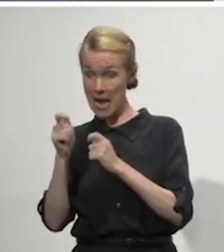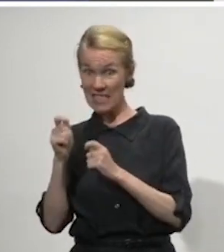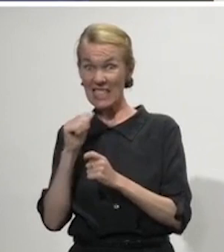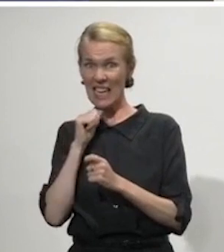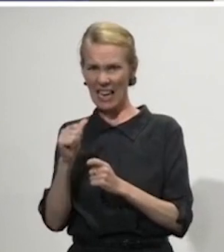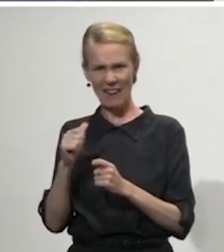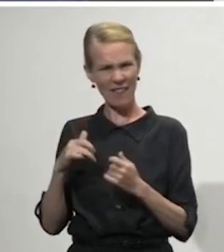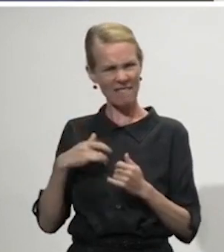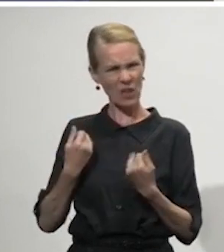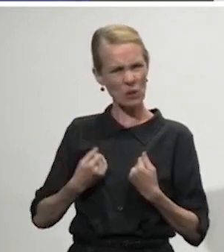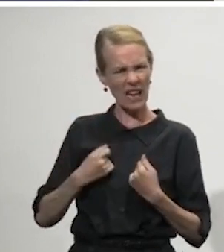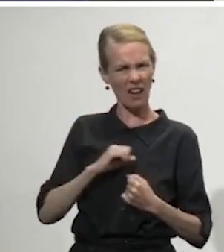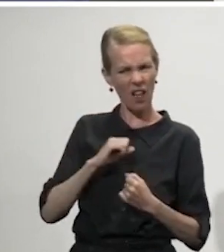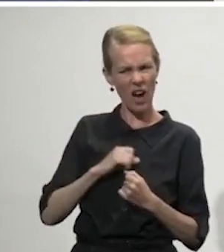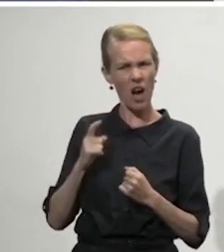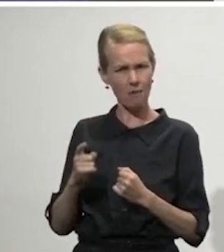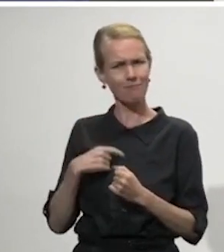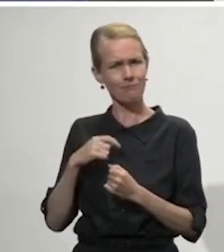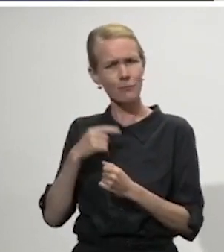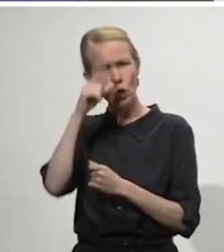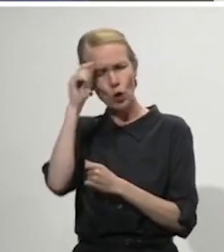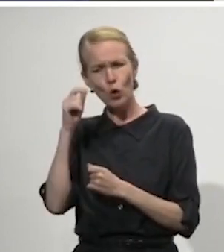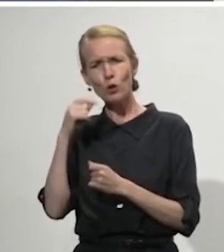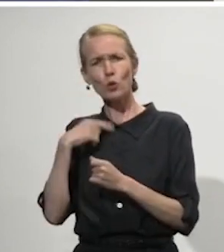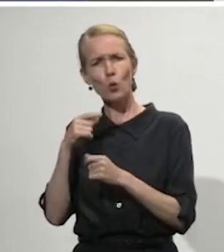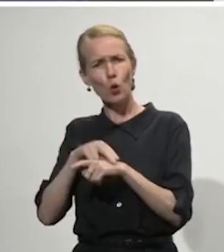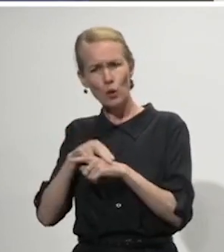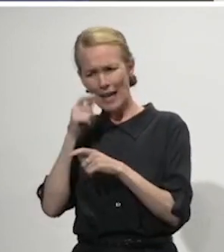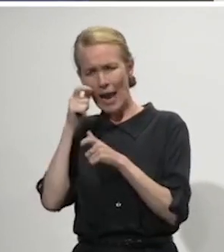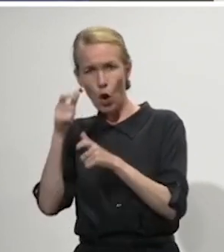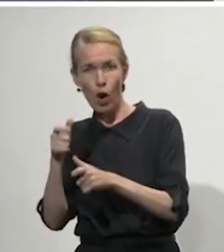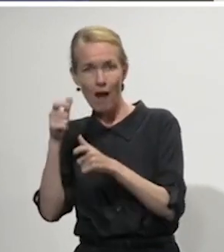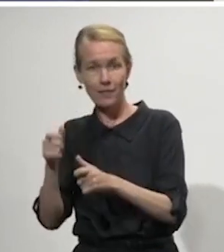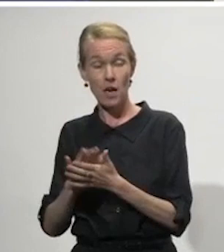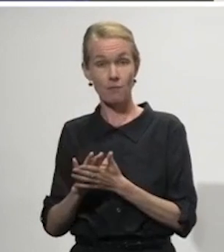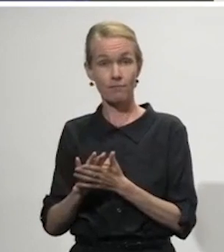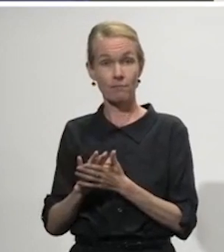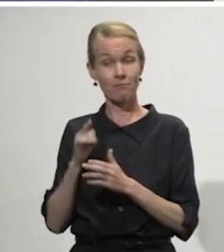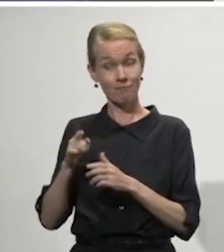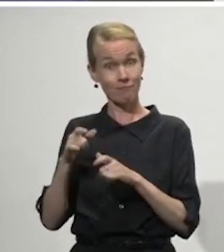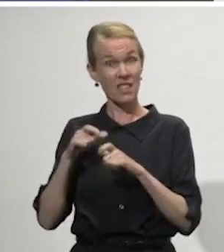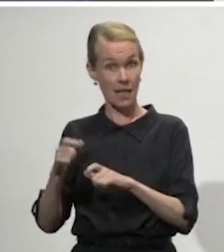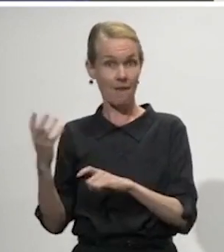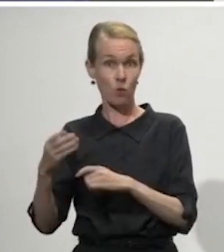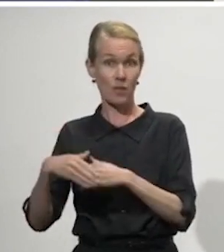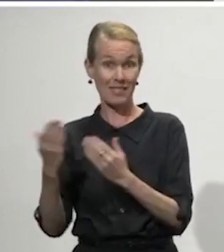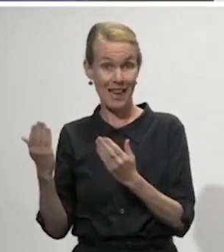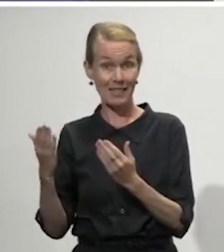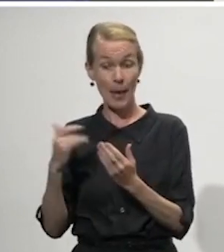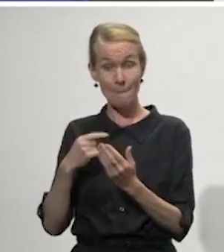symptoms and they remain in that location for the full 14 day period even if their test for COVID-19 is negative.